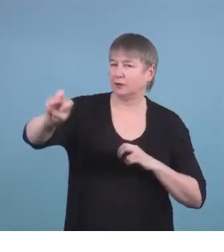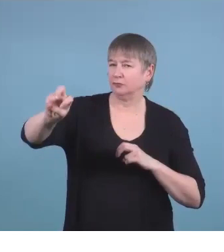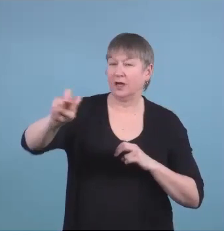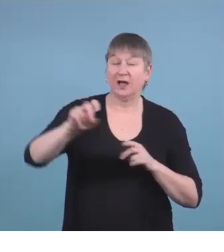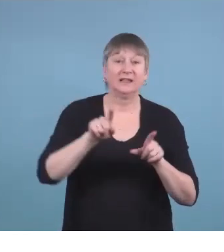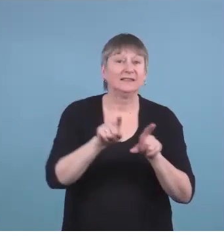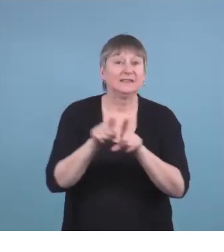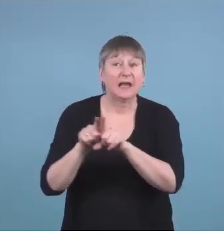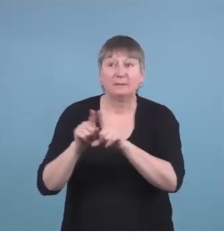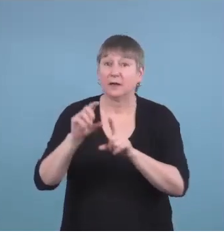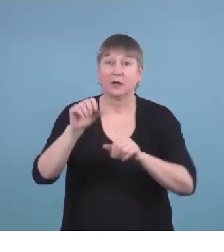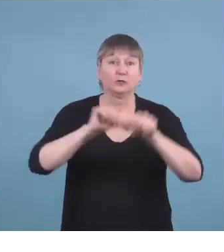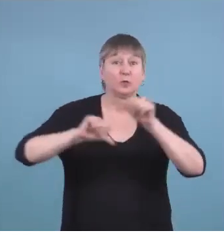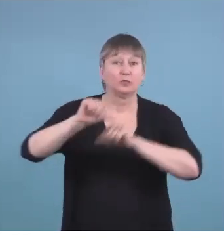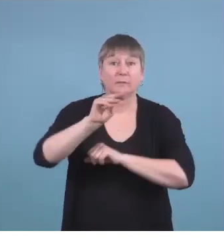memes,